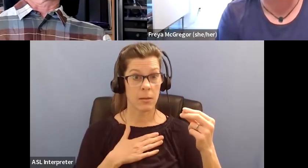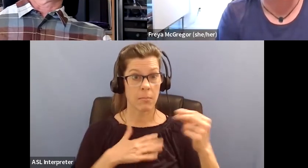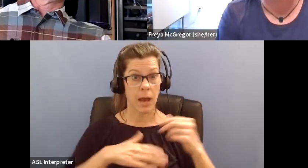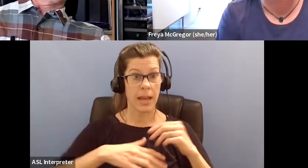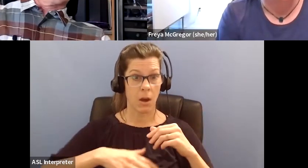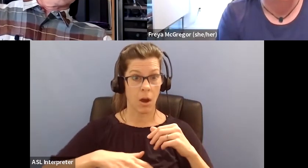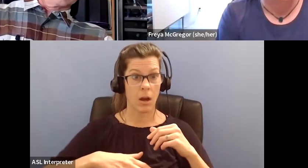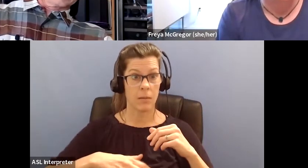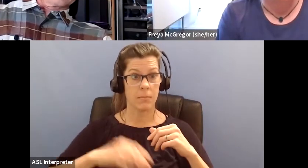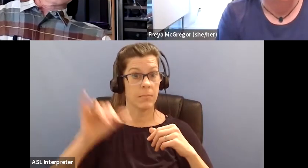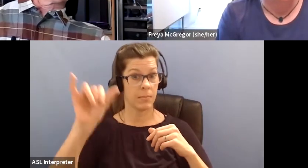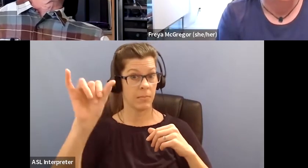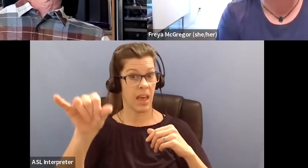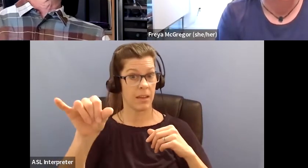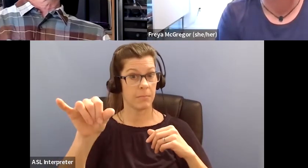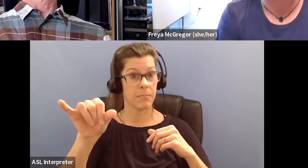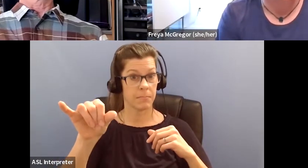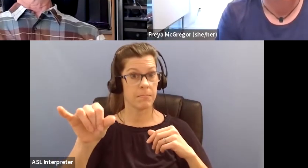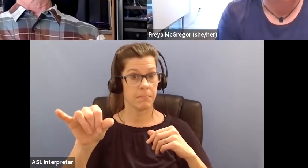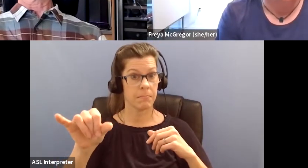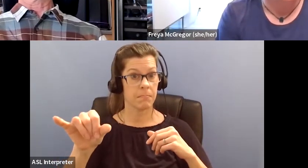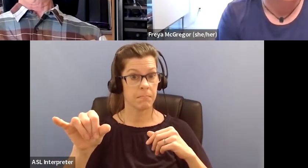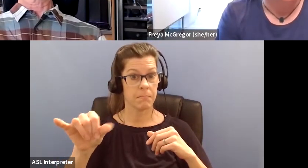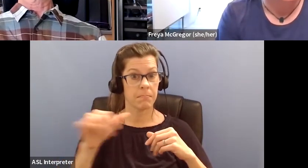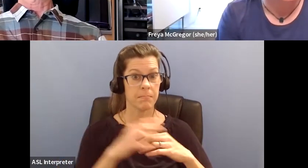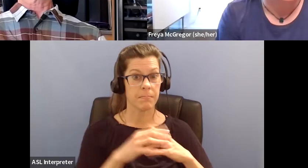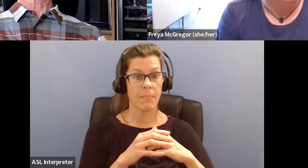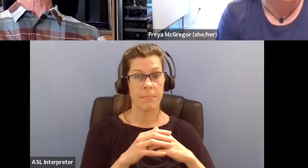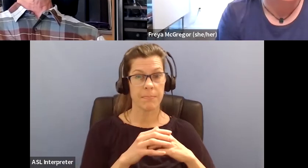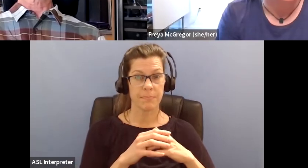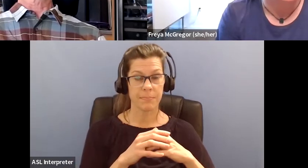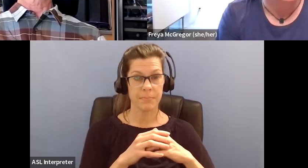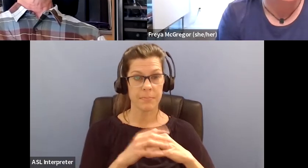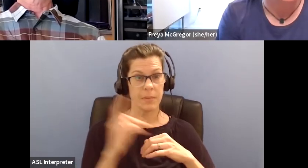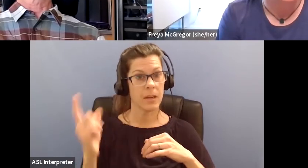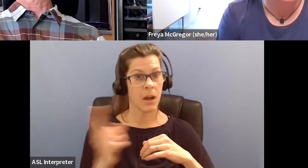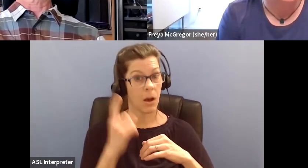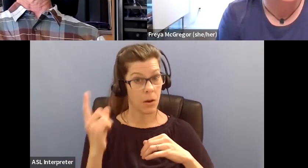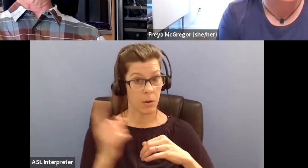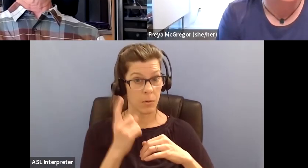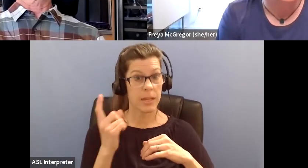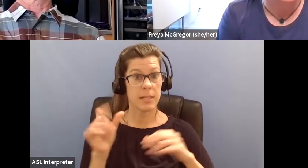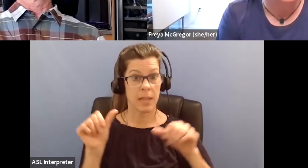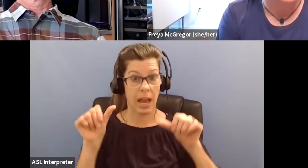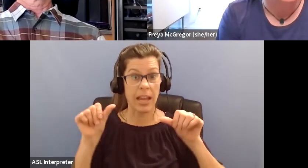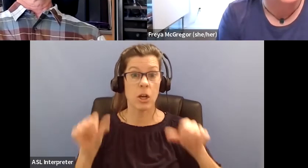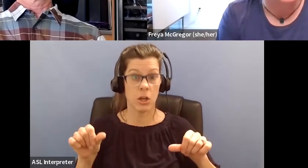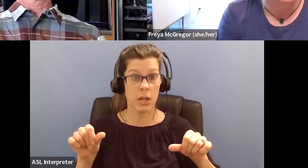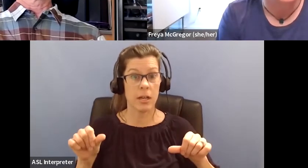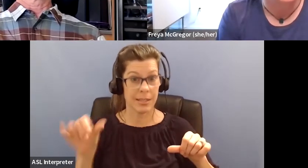parallel, you know, like that. Um, and I, I always could lift it about there.